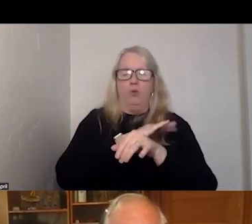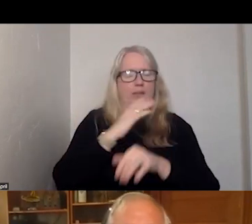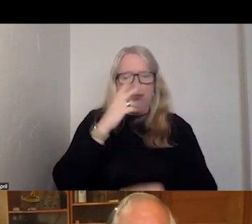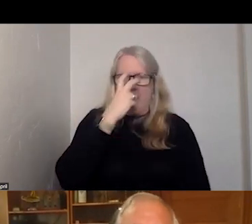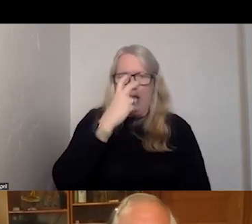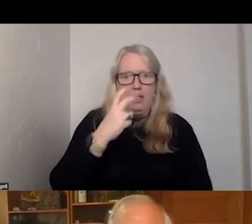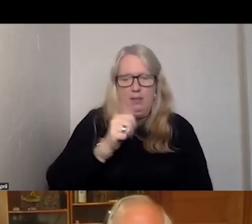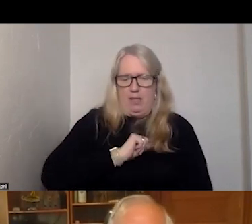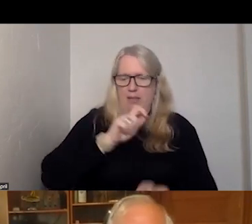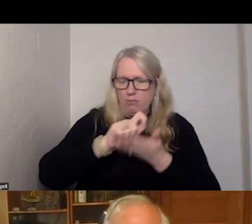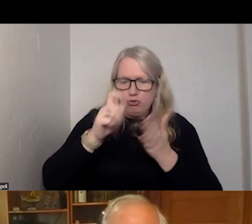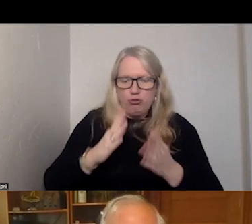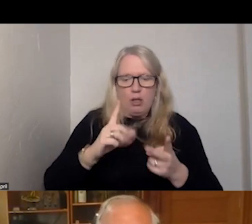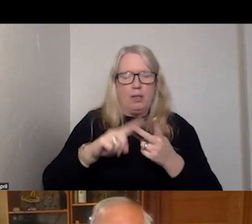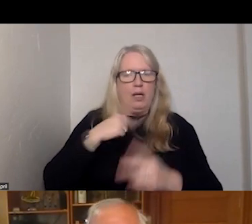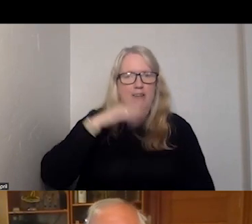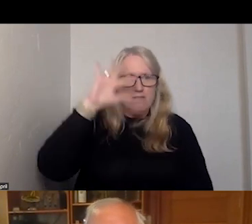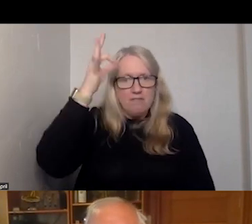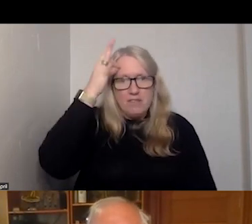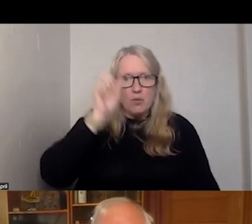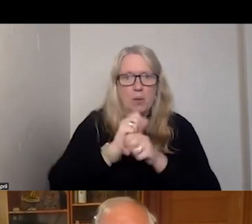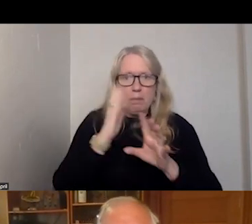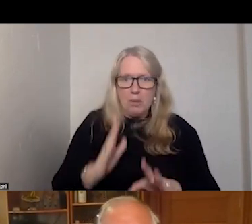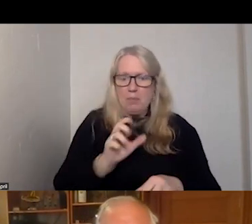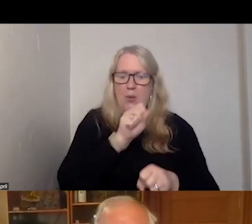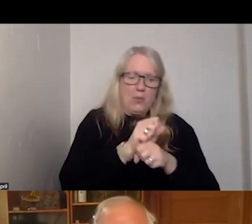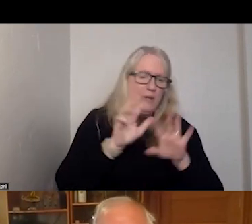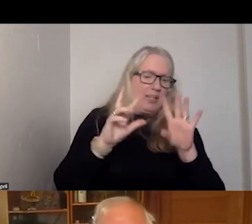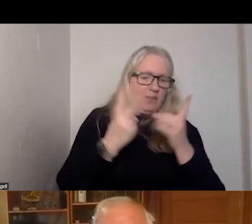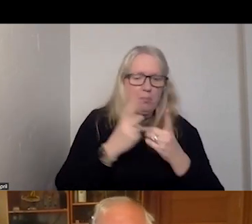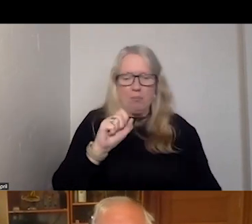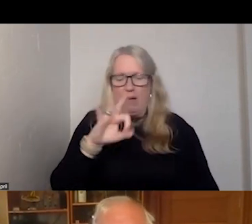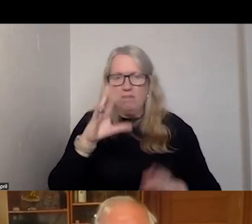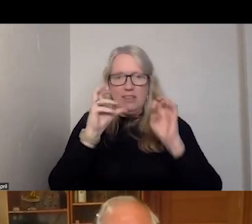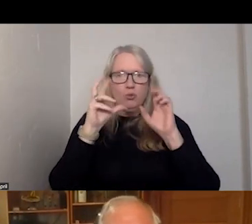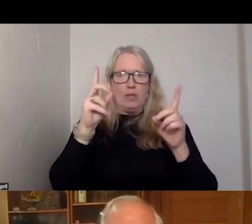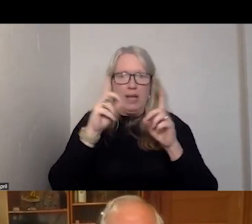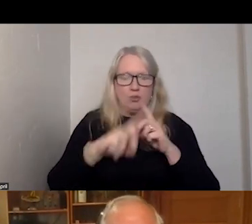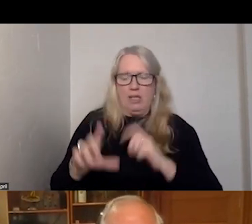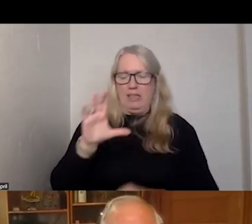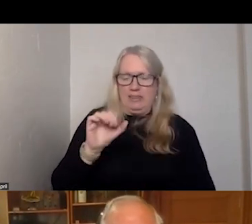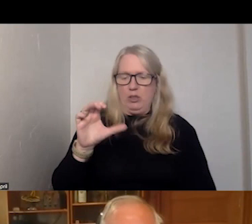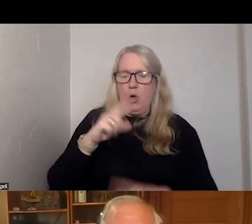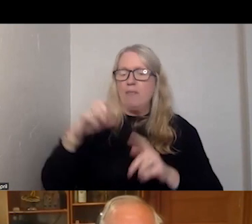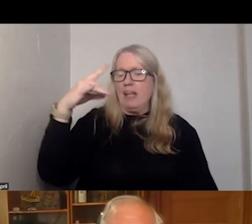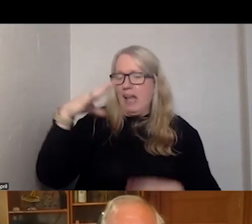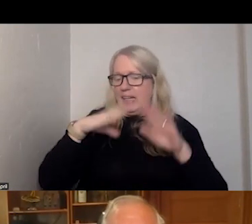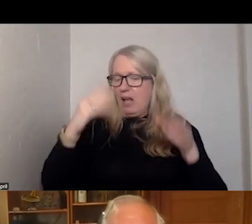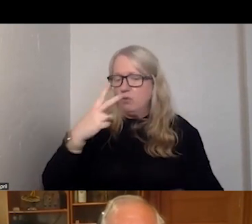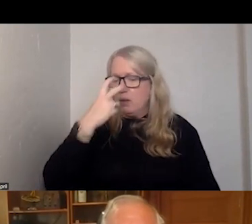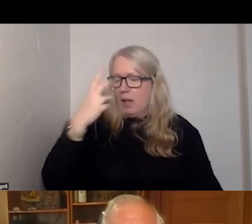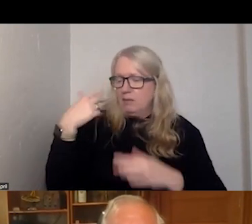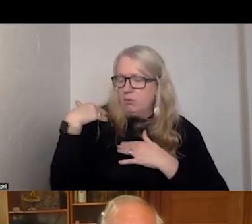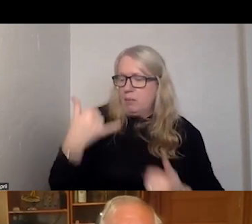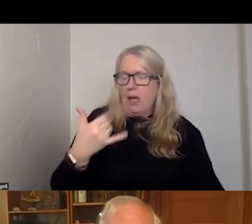I've been a journalist. I've been a federal employee, worked in the Department of Education, CEO of Lighthouse for the Blind for the last 13